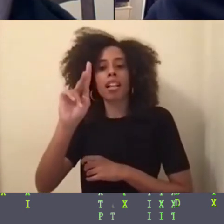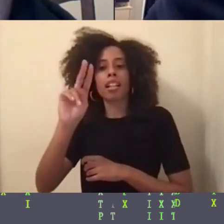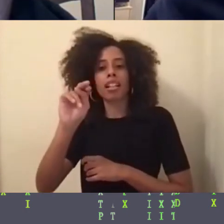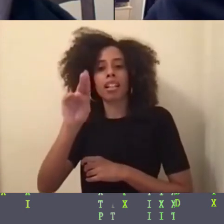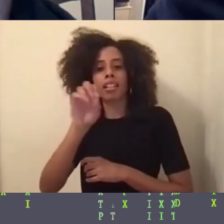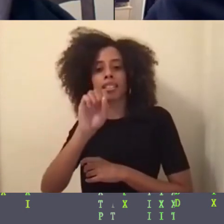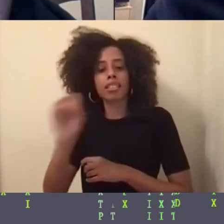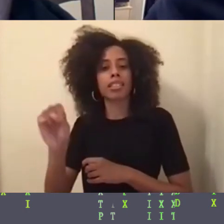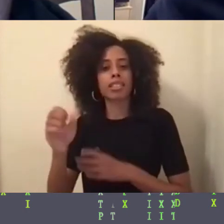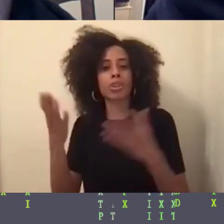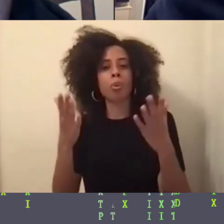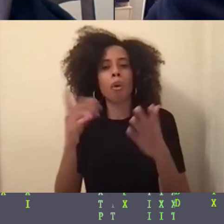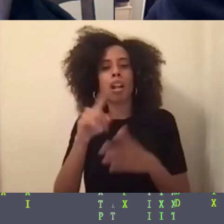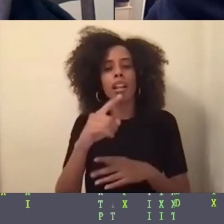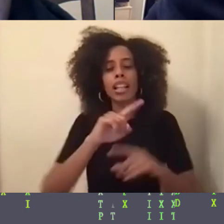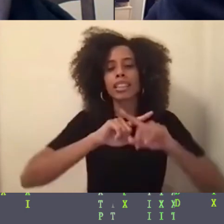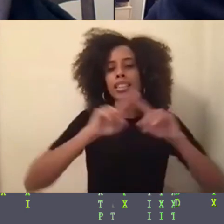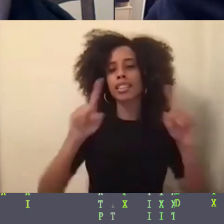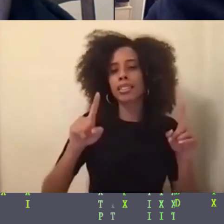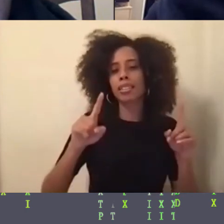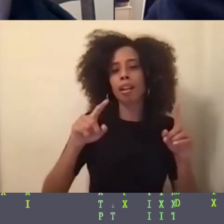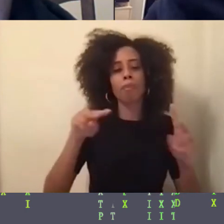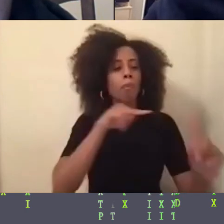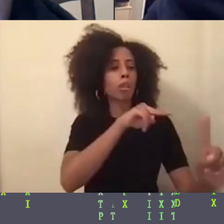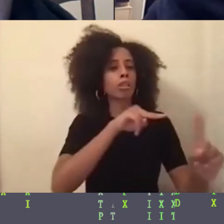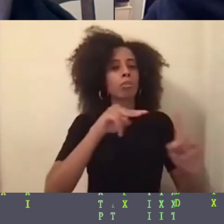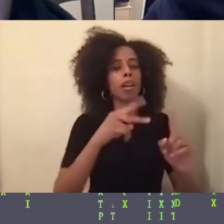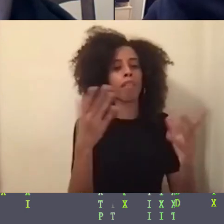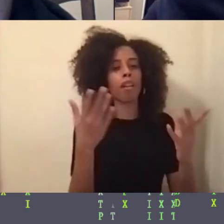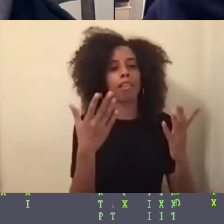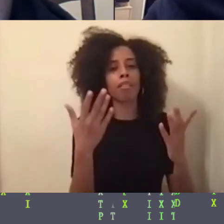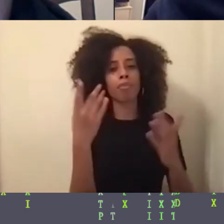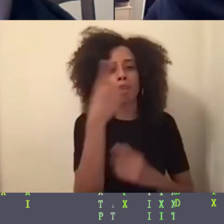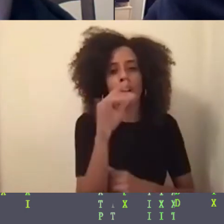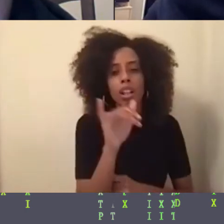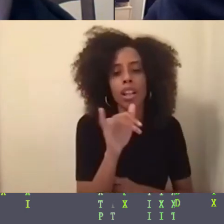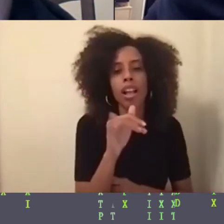or do they exist for you in your family?